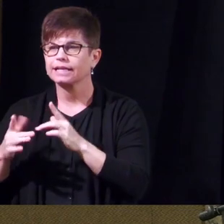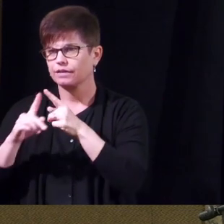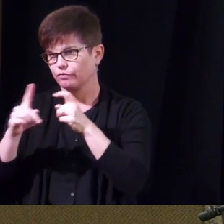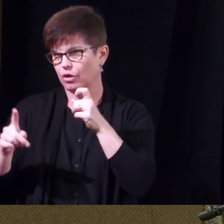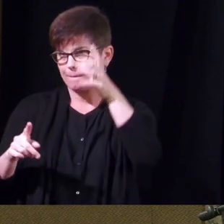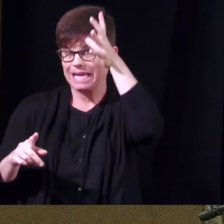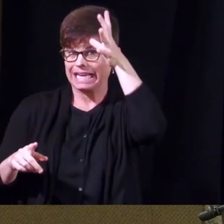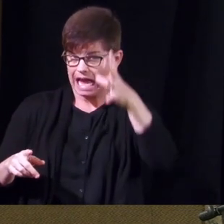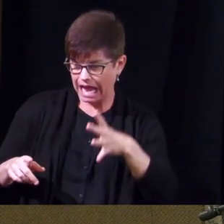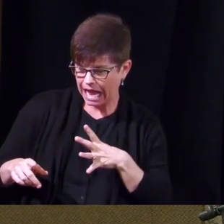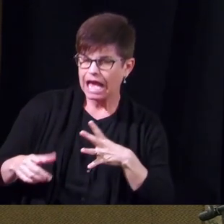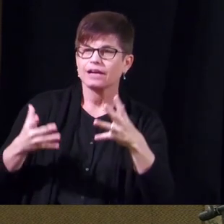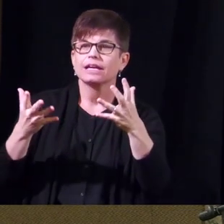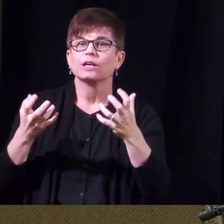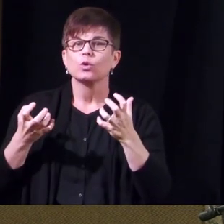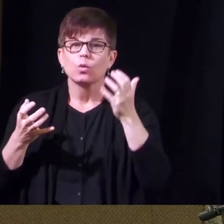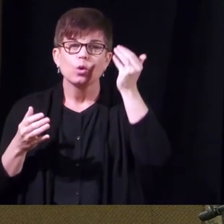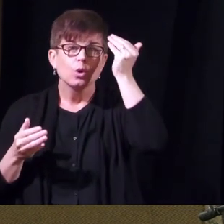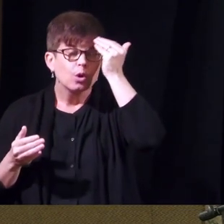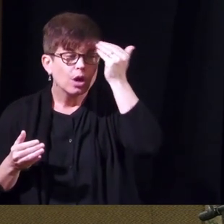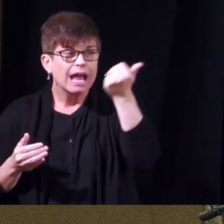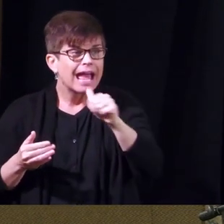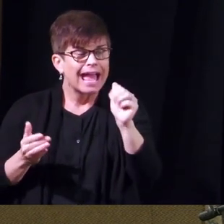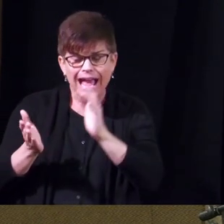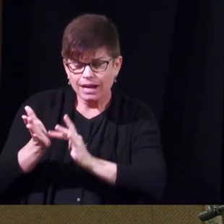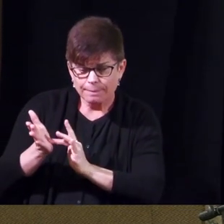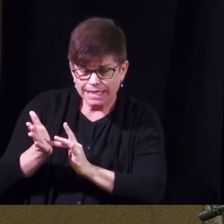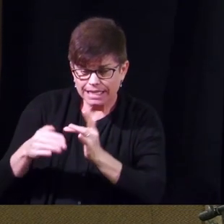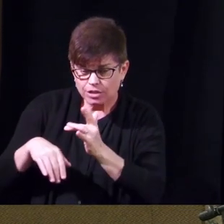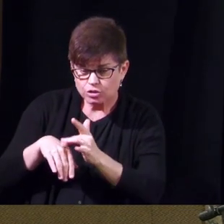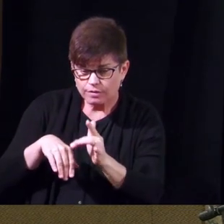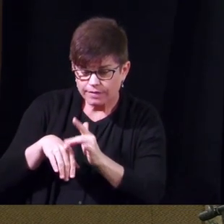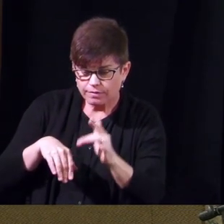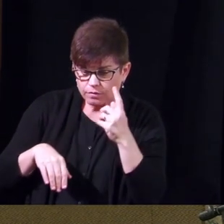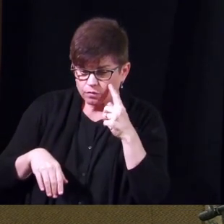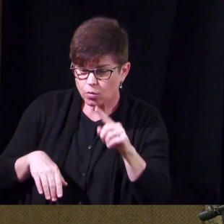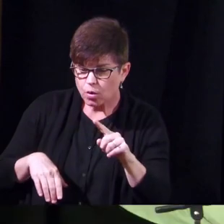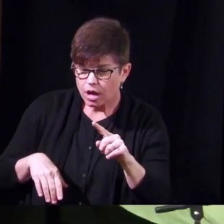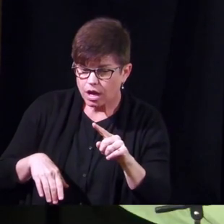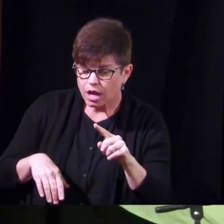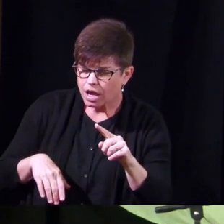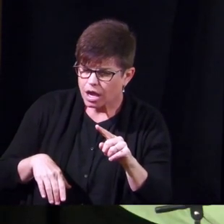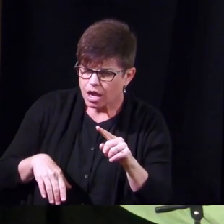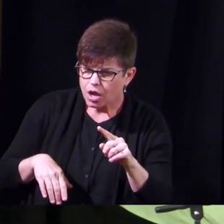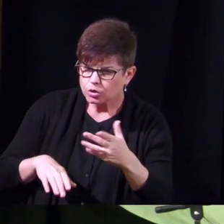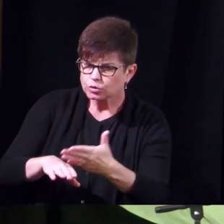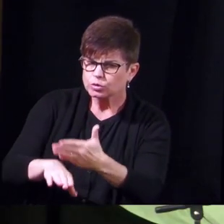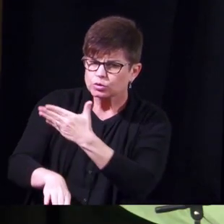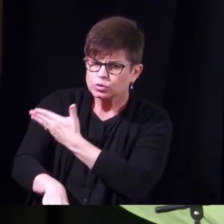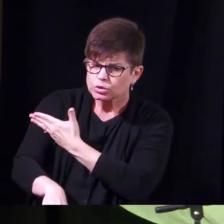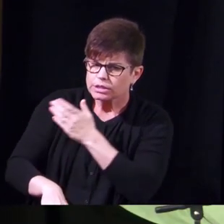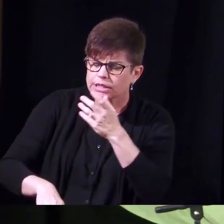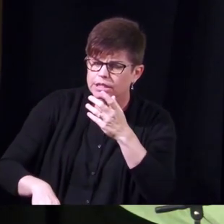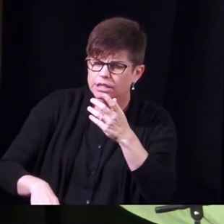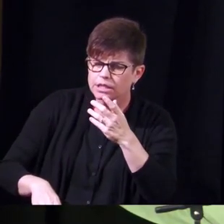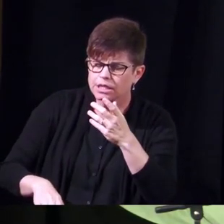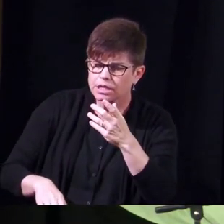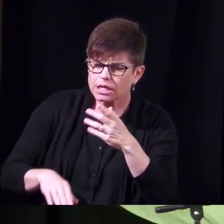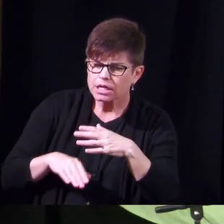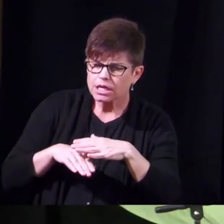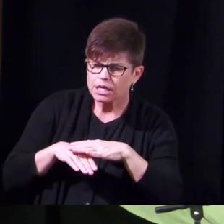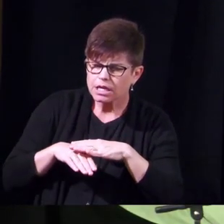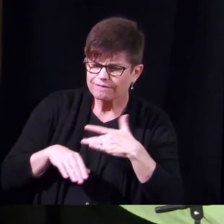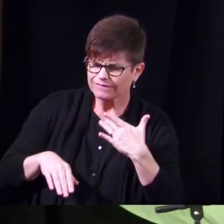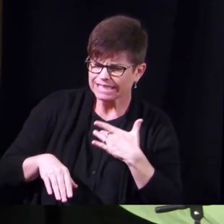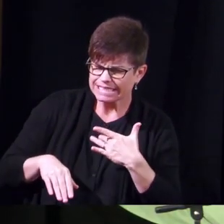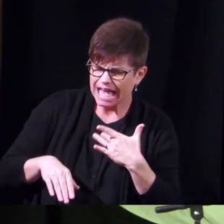a guy he wants to know if there's any medications available for to increase sensation in his